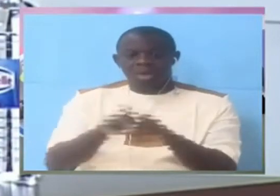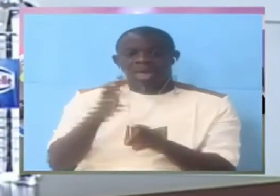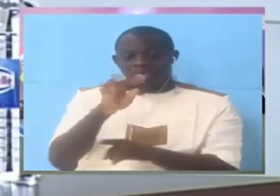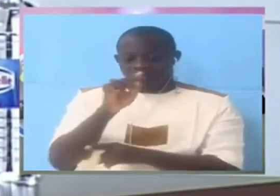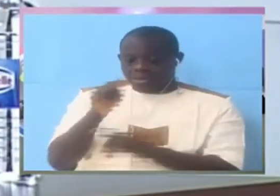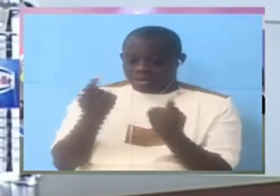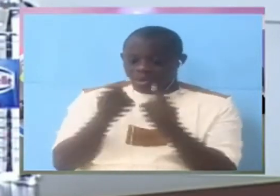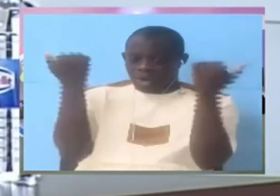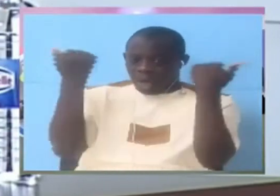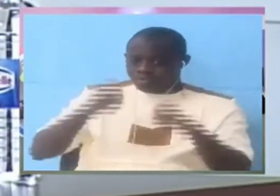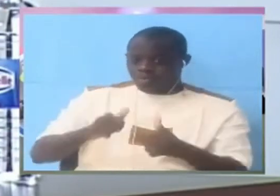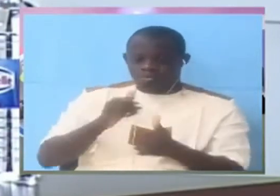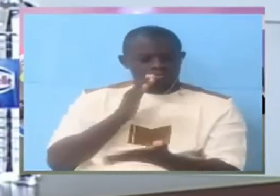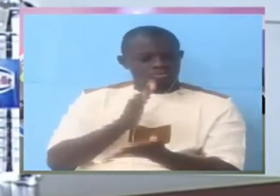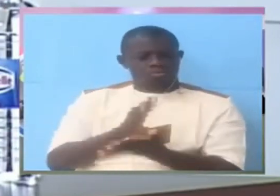It's inhuman.